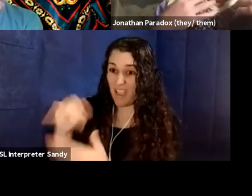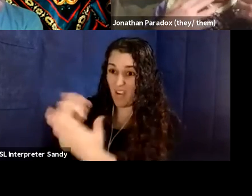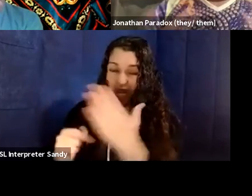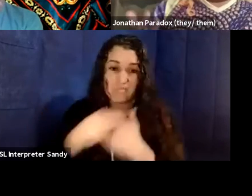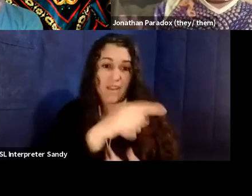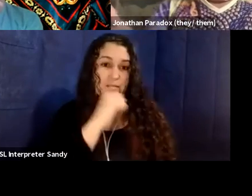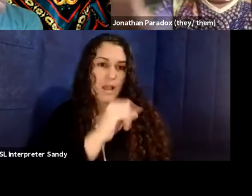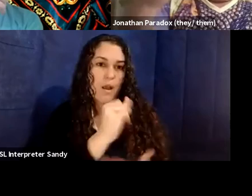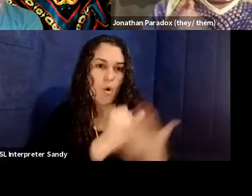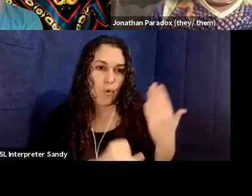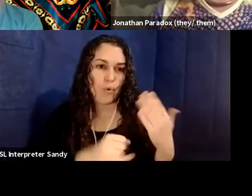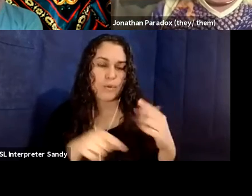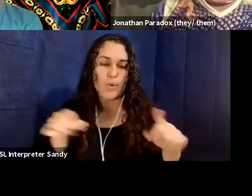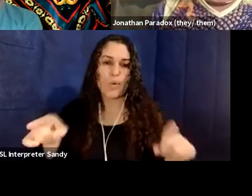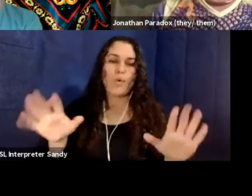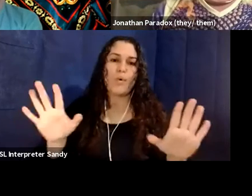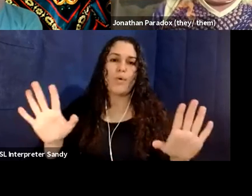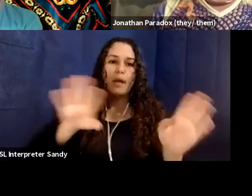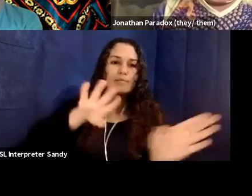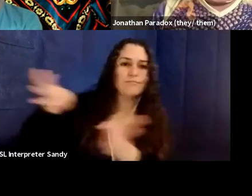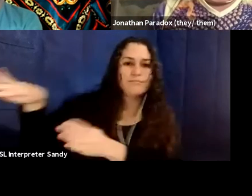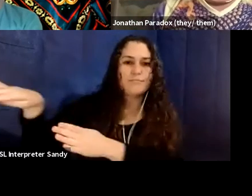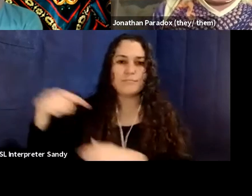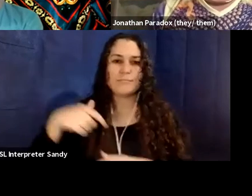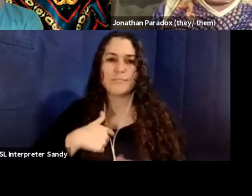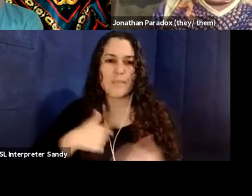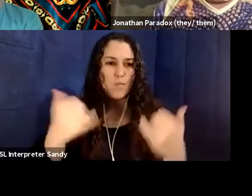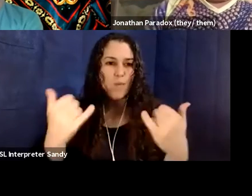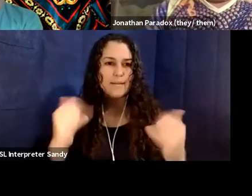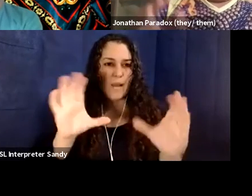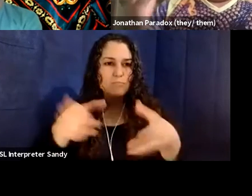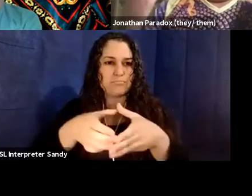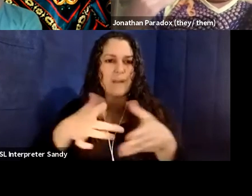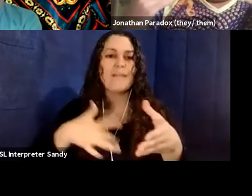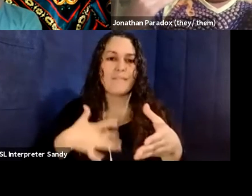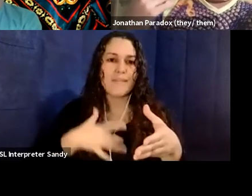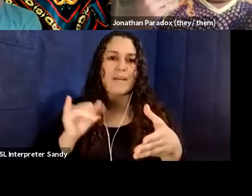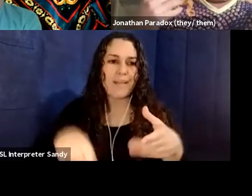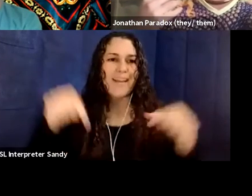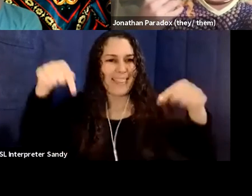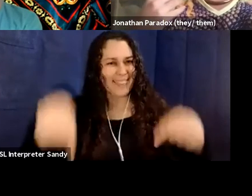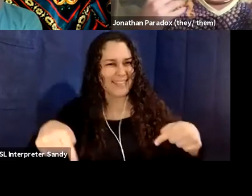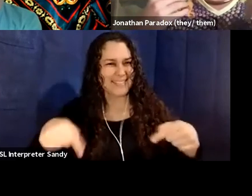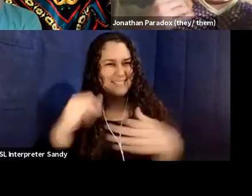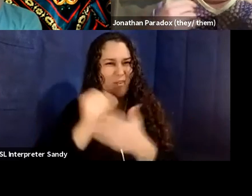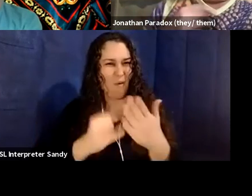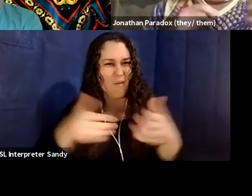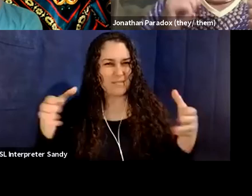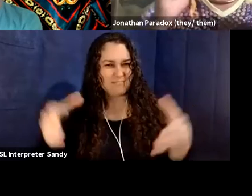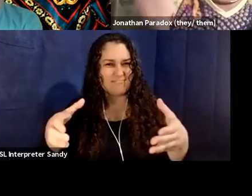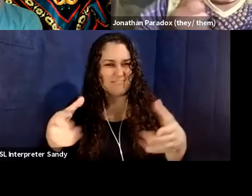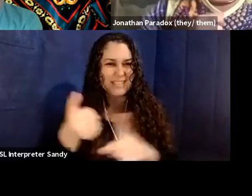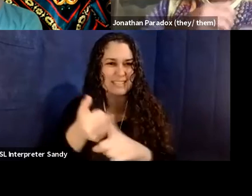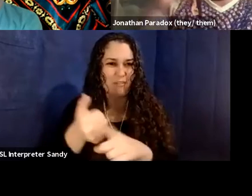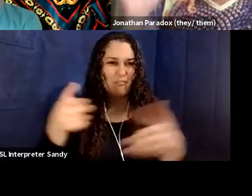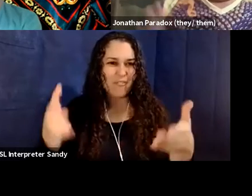so just this, just us here to me feels like an artwork. Um, just, uh, just, uh, that we